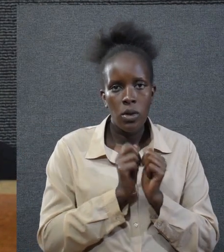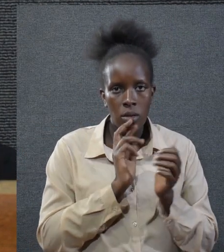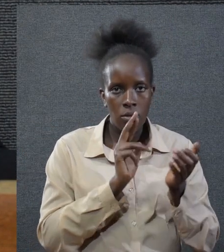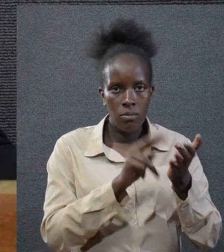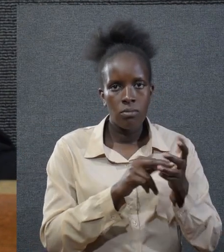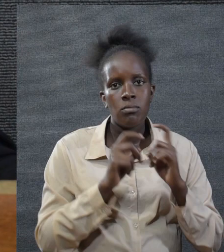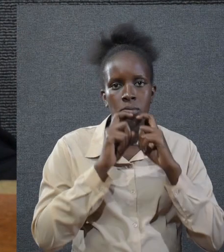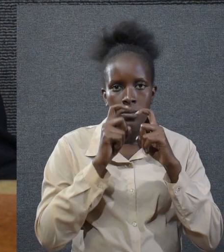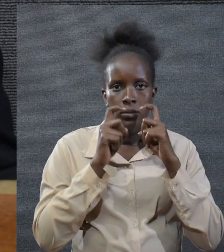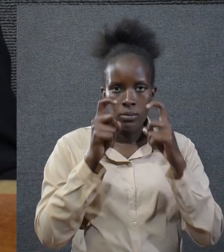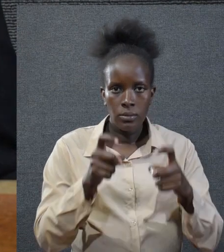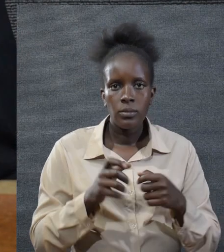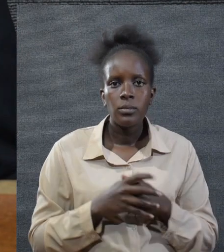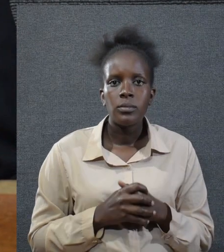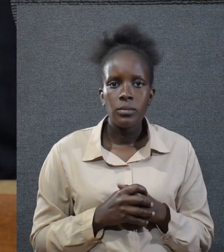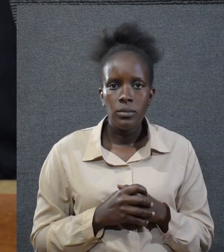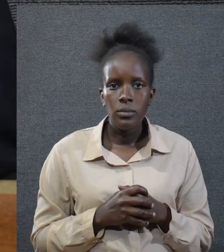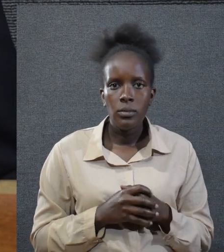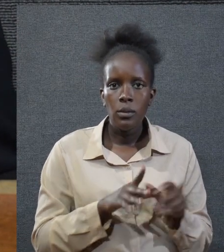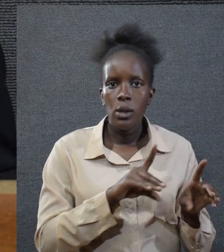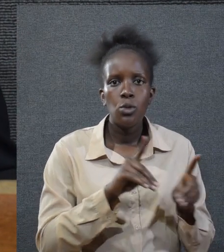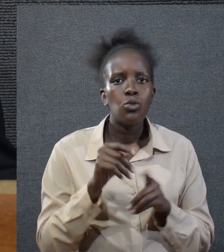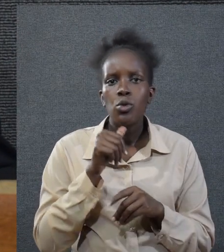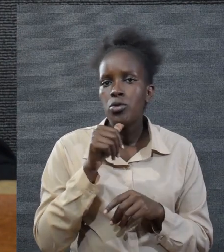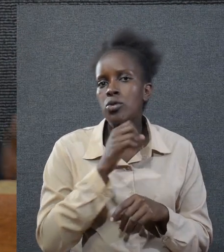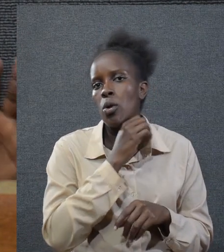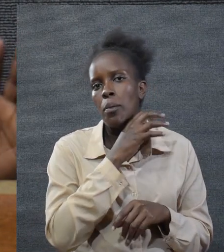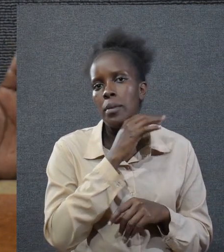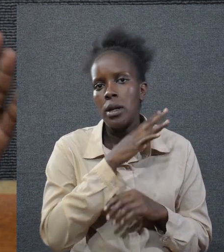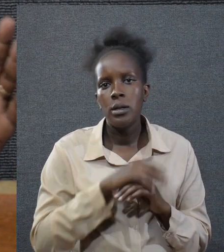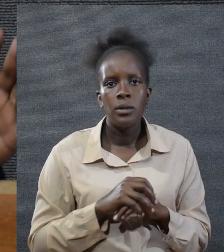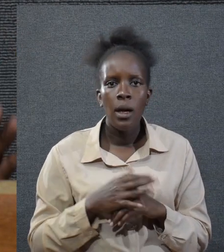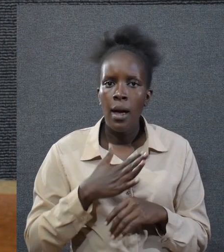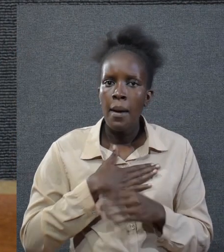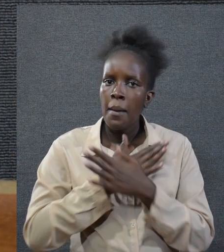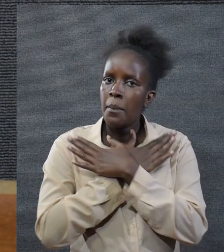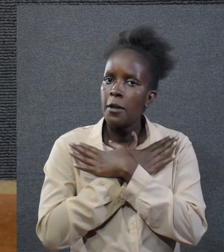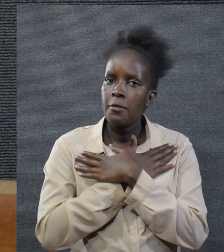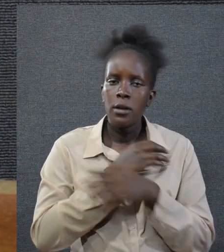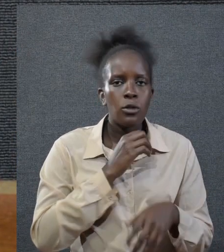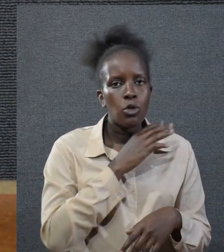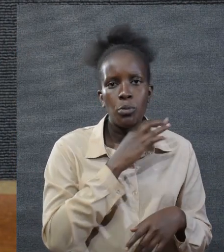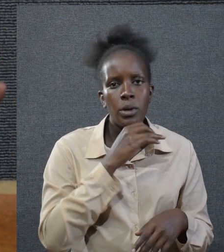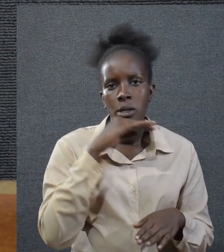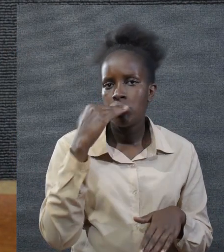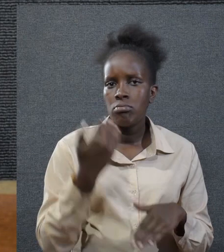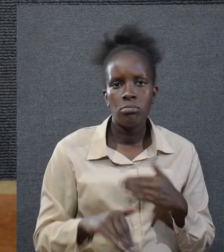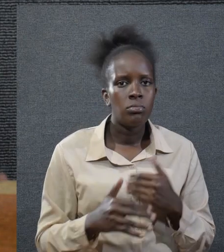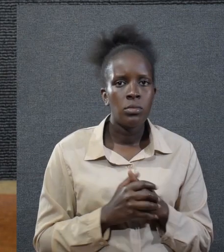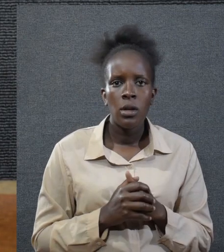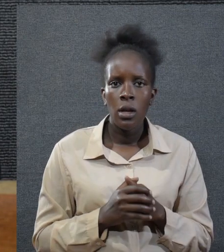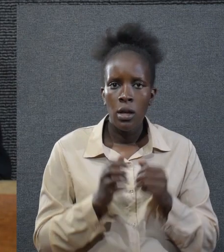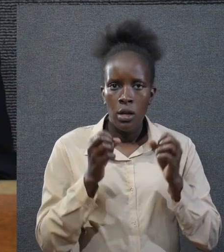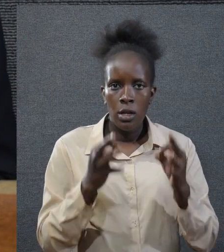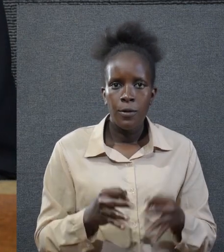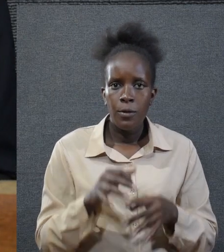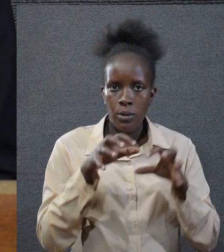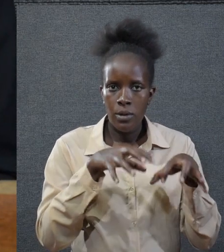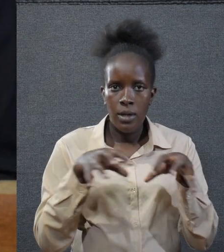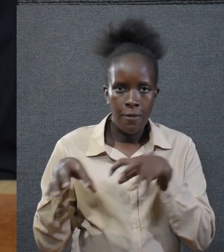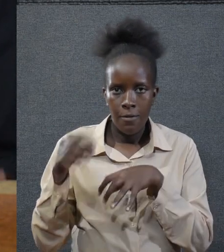to deal with consequence of sin do not complain my friend do not complain